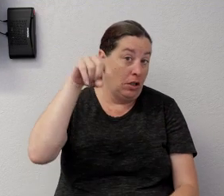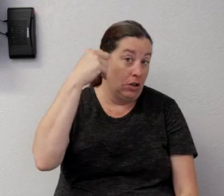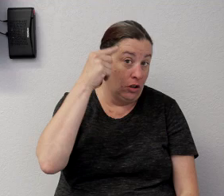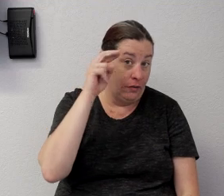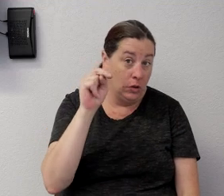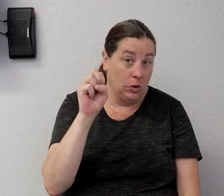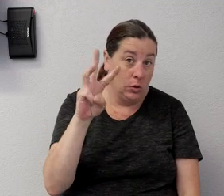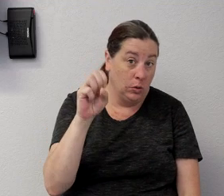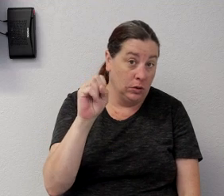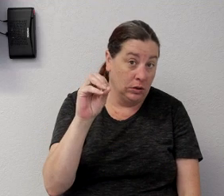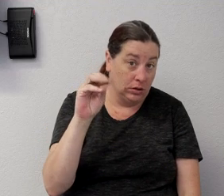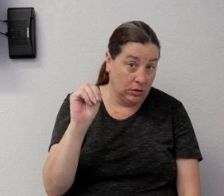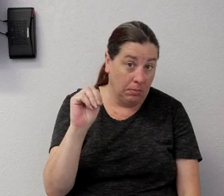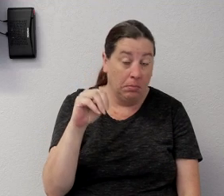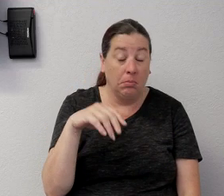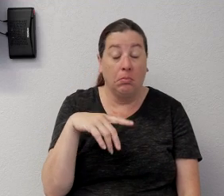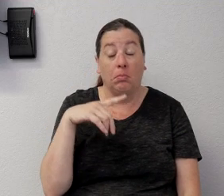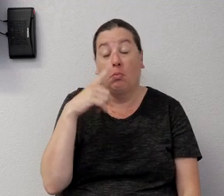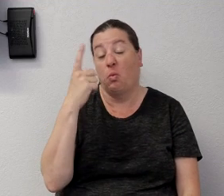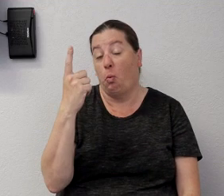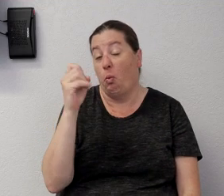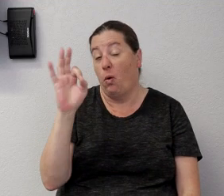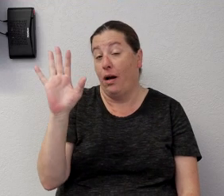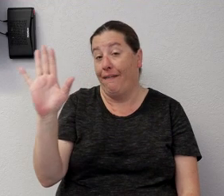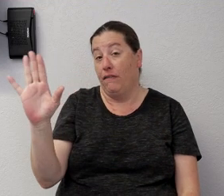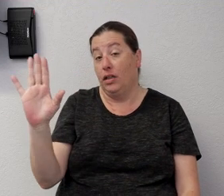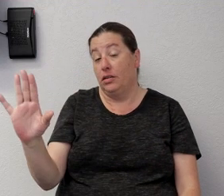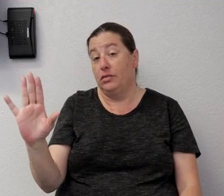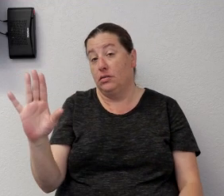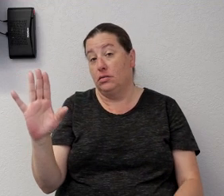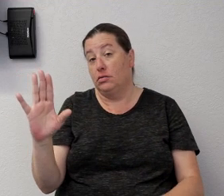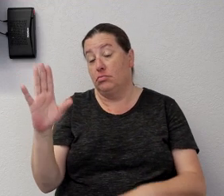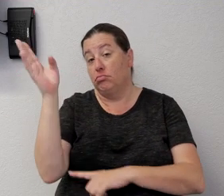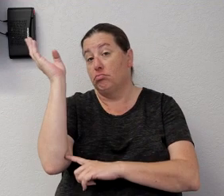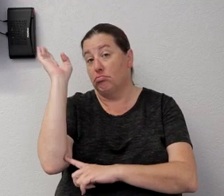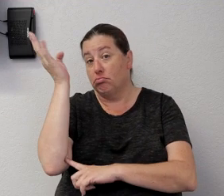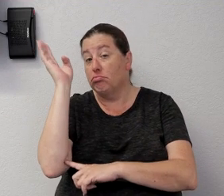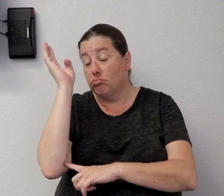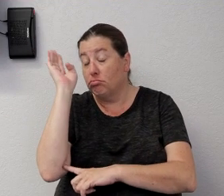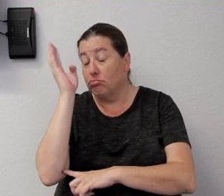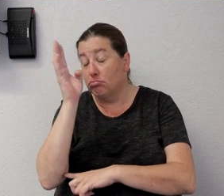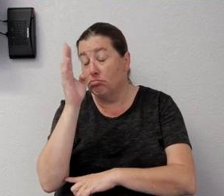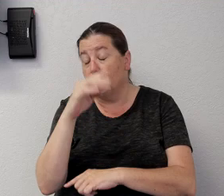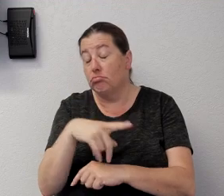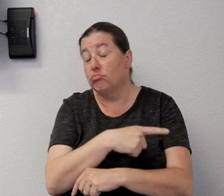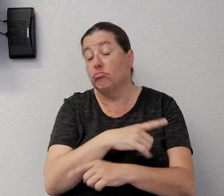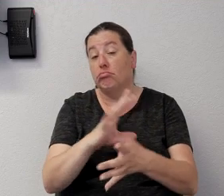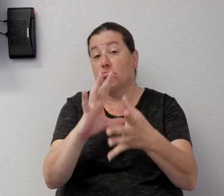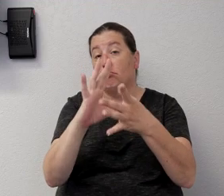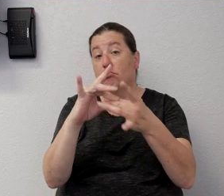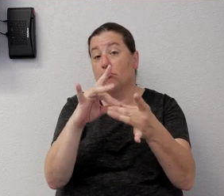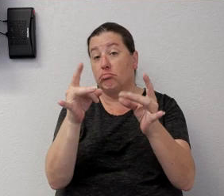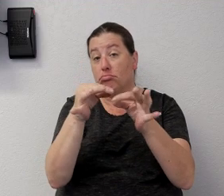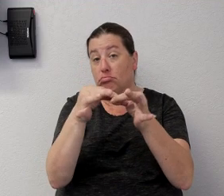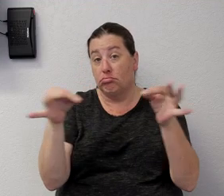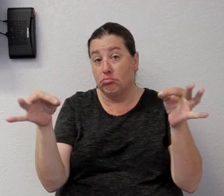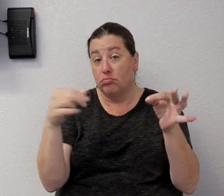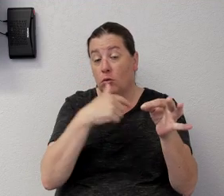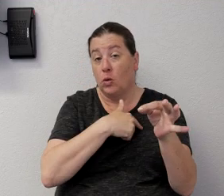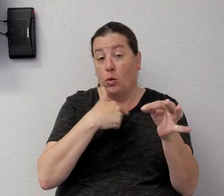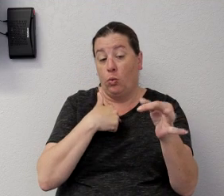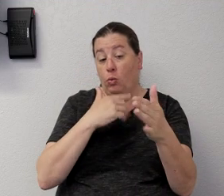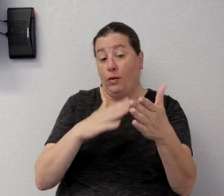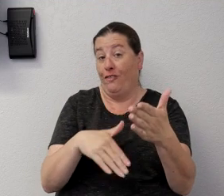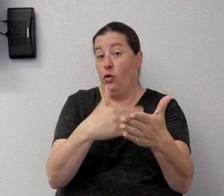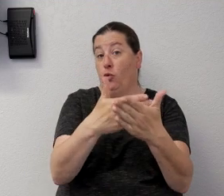in one of his press conferences, made the statement that we'd reached the point where